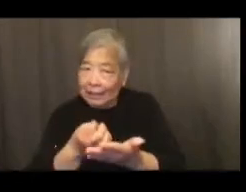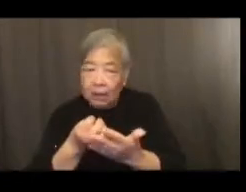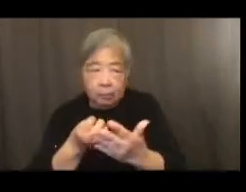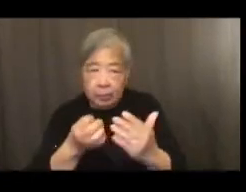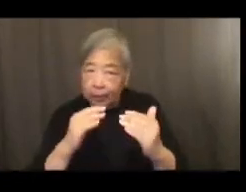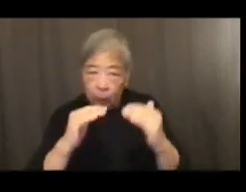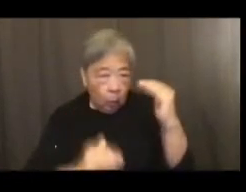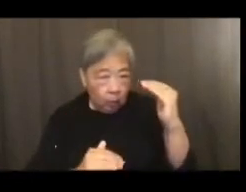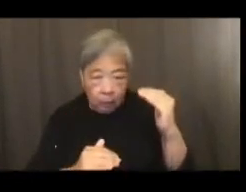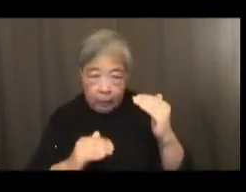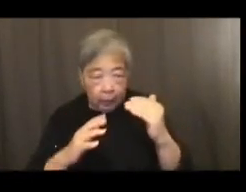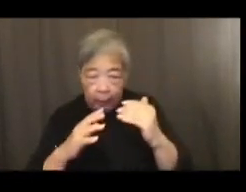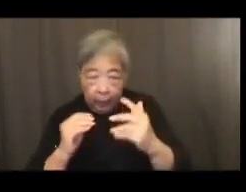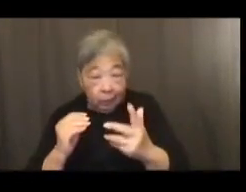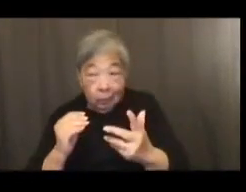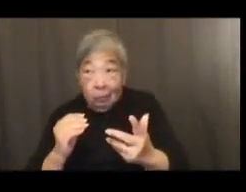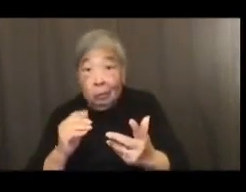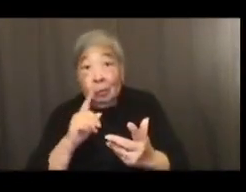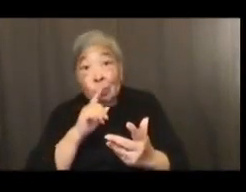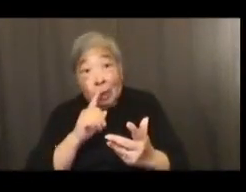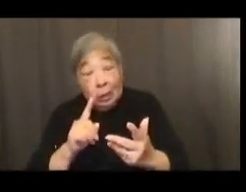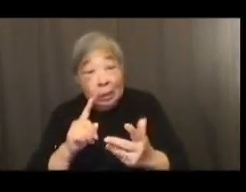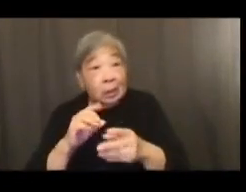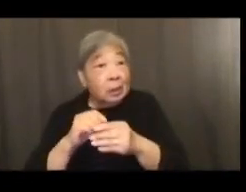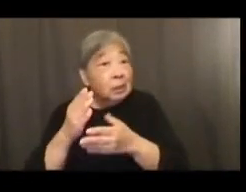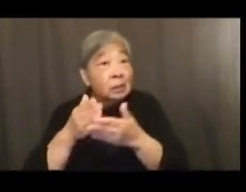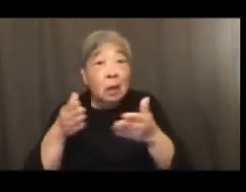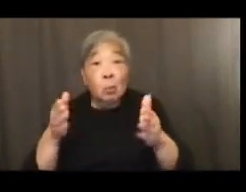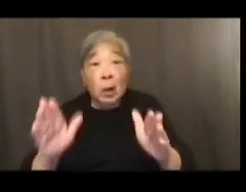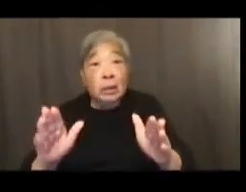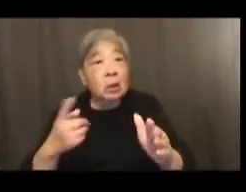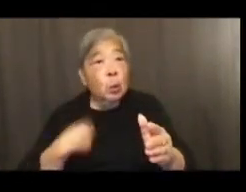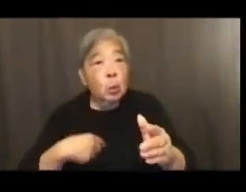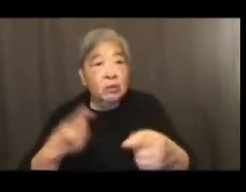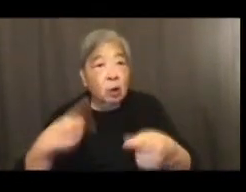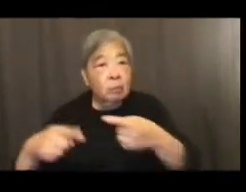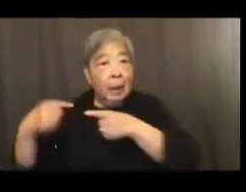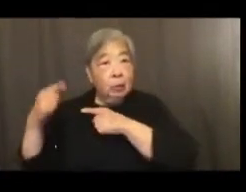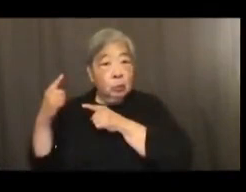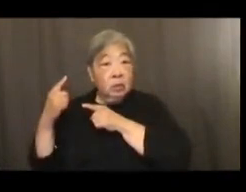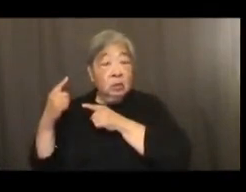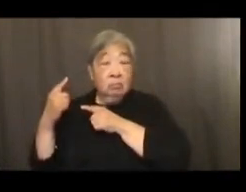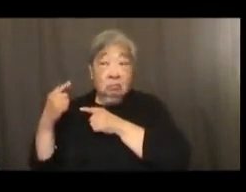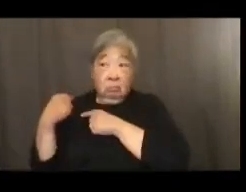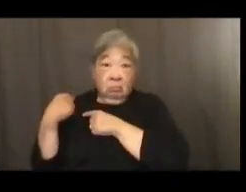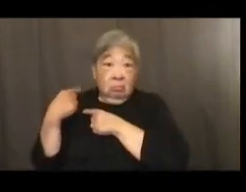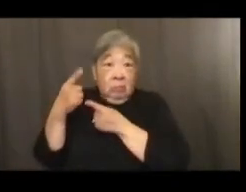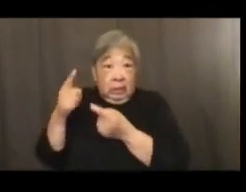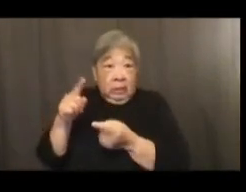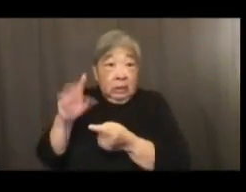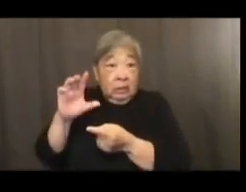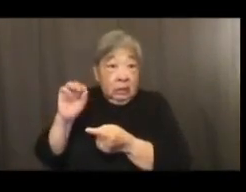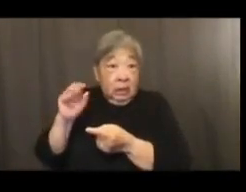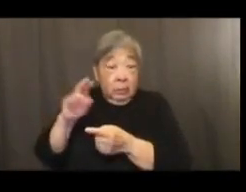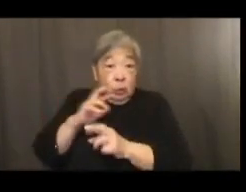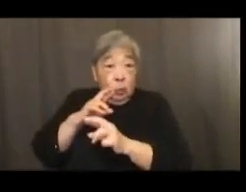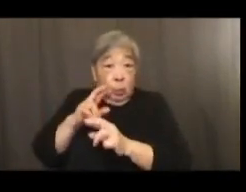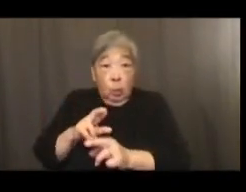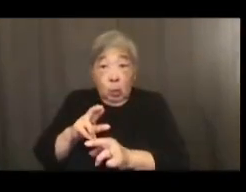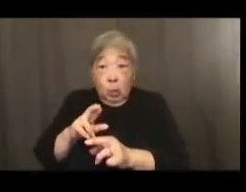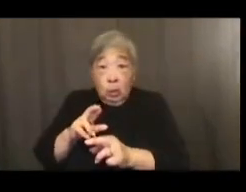and in many ways, we have gone backwards. Since the Kerner Commission, deep poverty, income inequality,